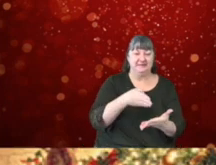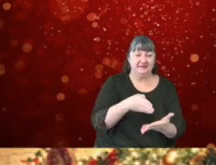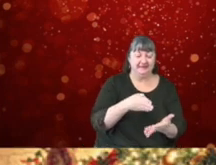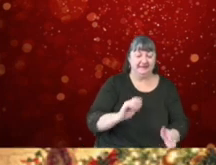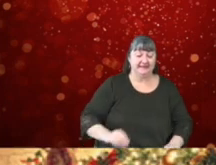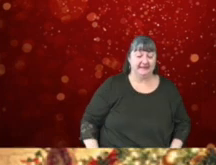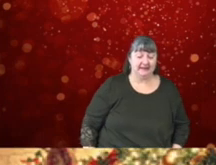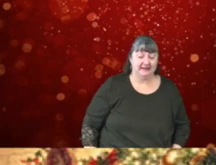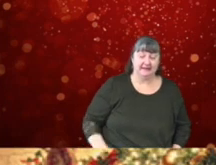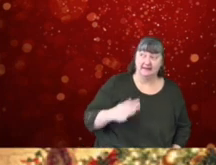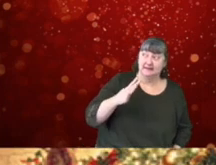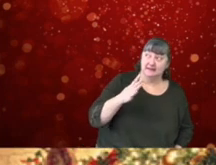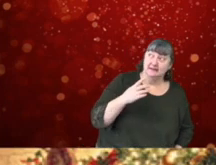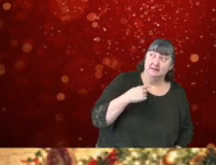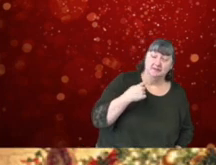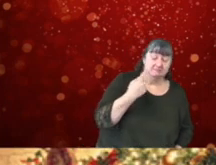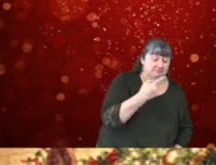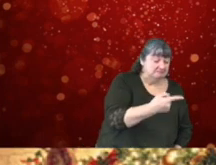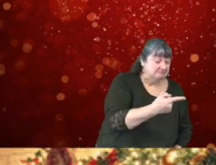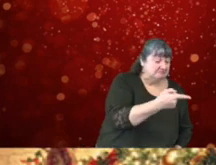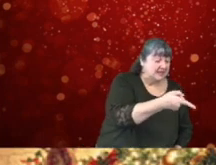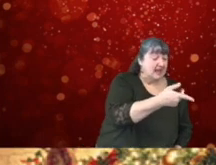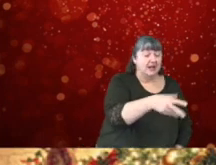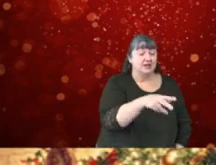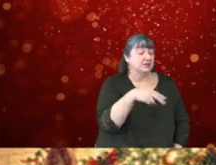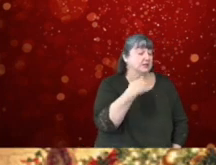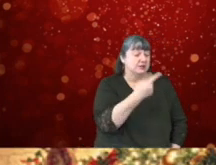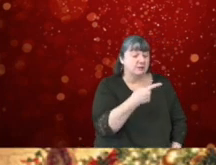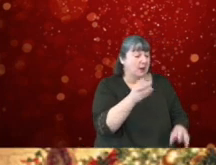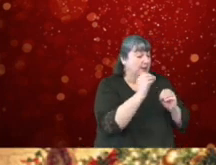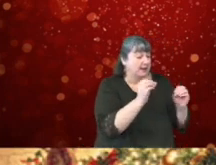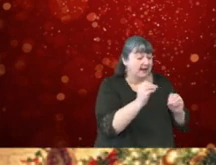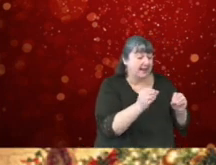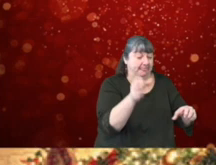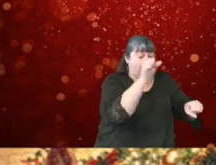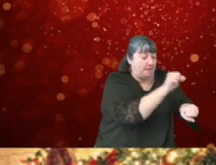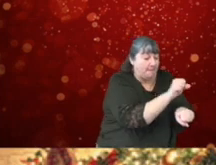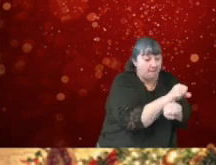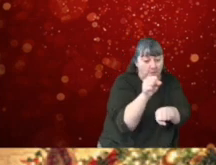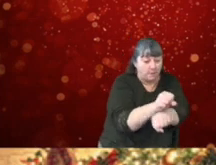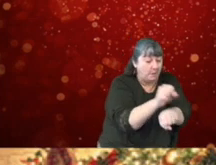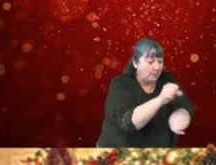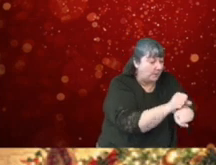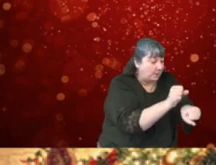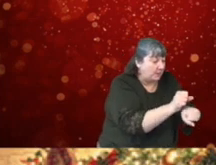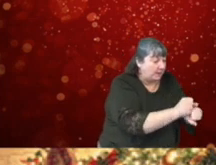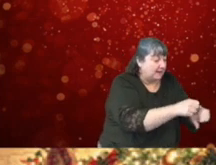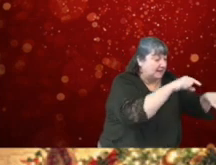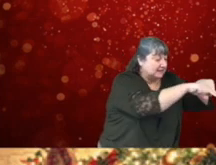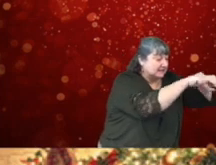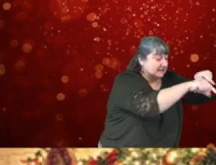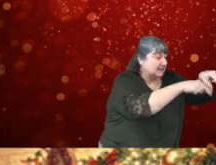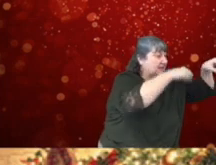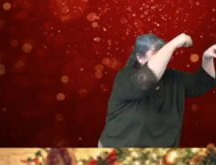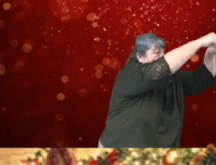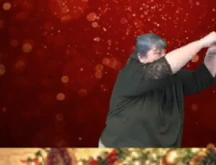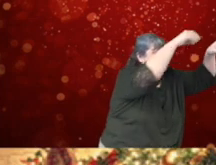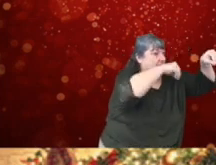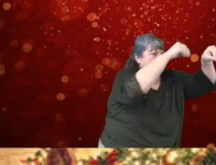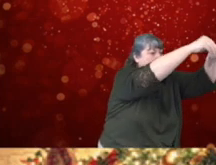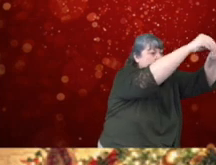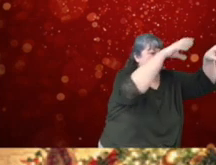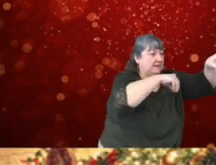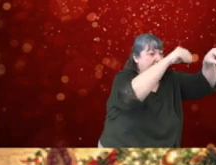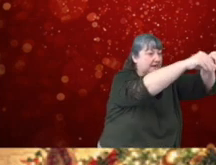He spoke not a word, but went straight to his work, and filled all the stockings that then turned